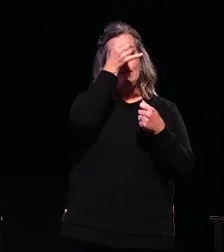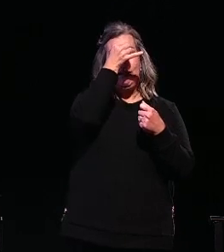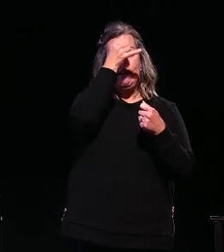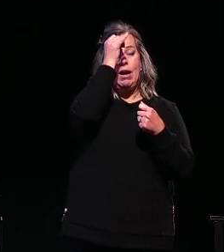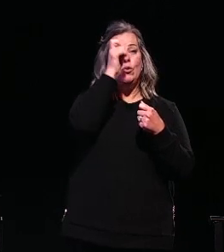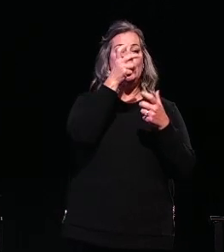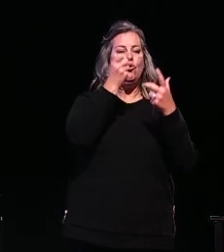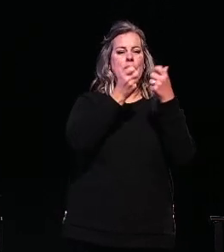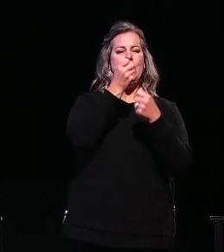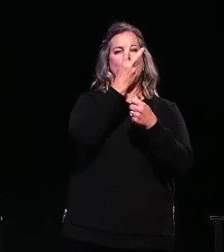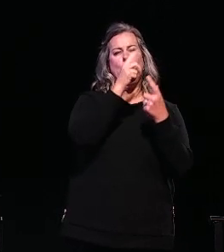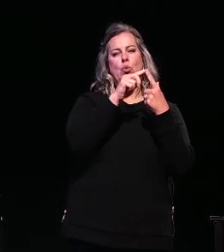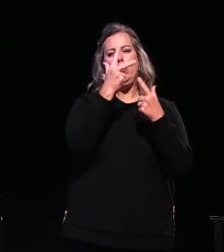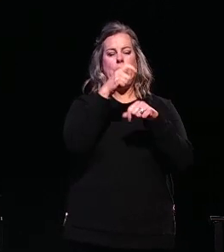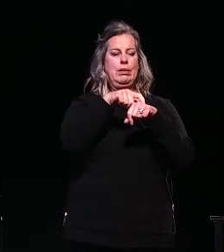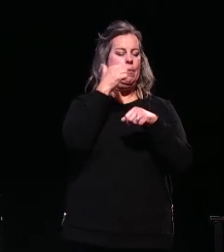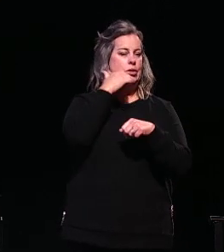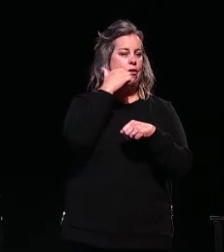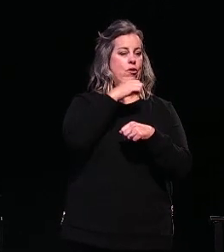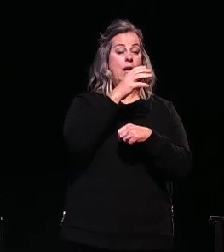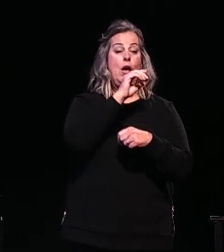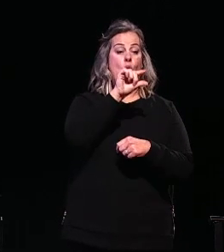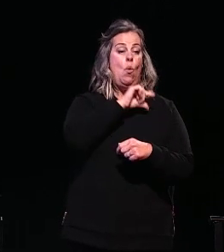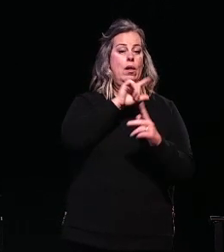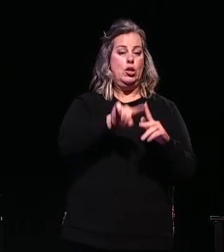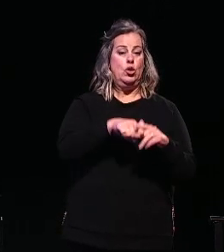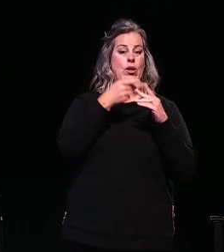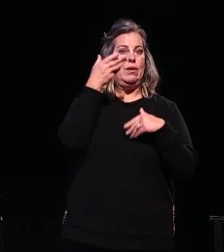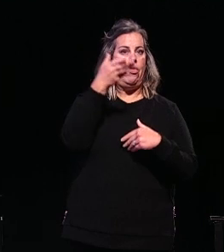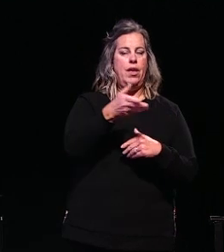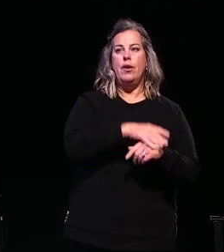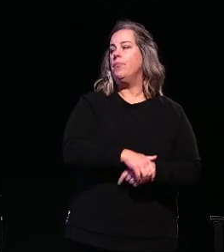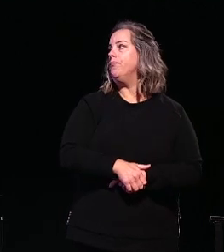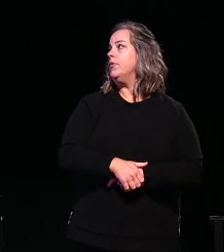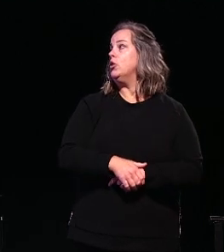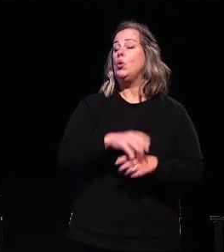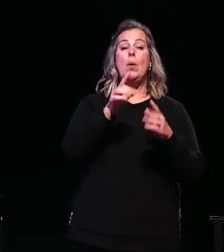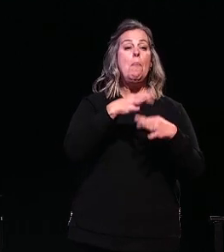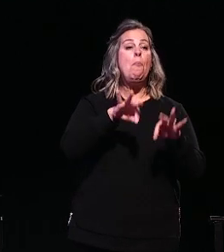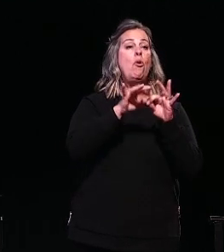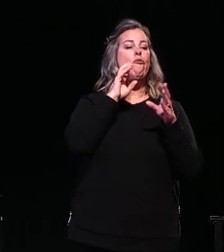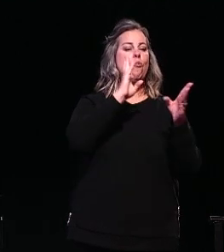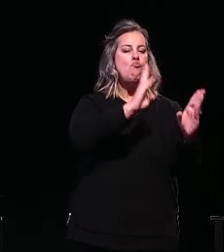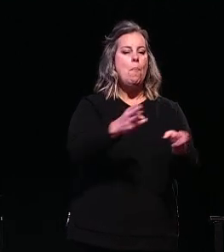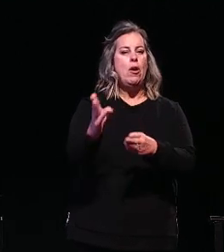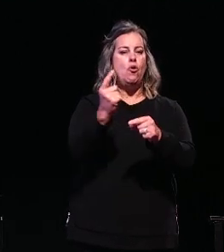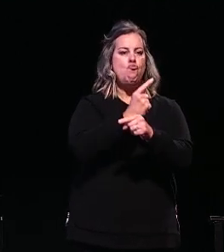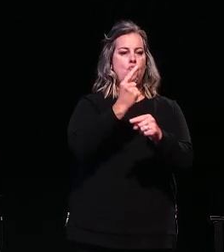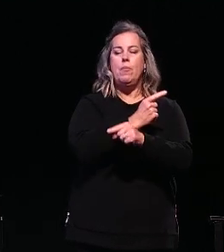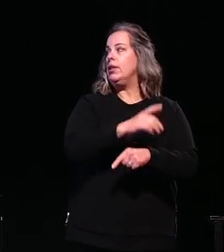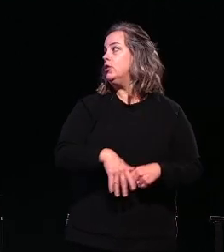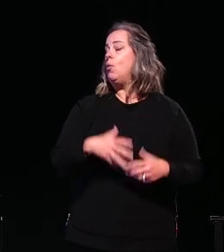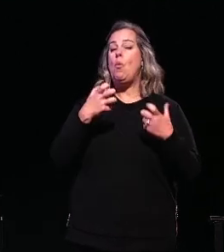any industry quality starts at the beginning and for a milking routine the beginning is prepping a cow. Let's look at this